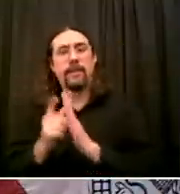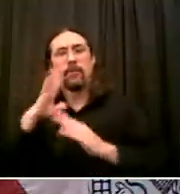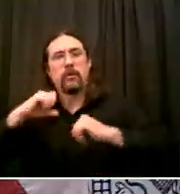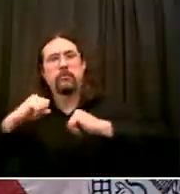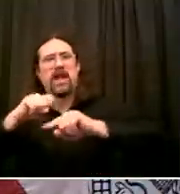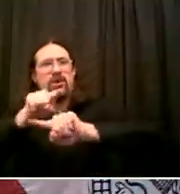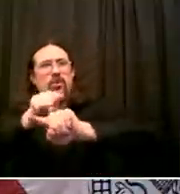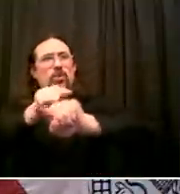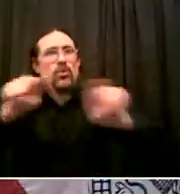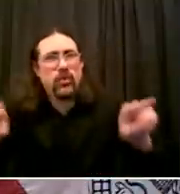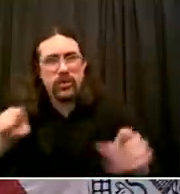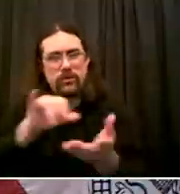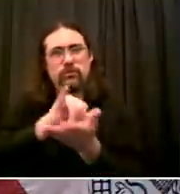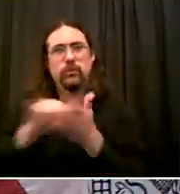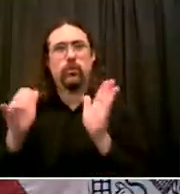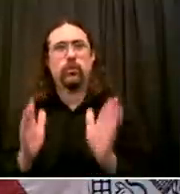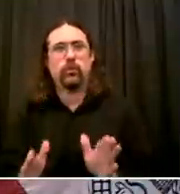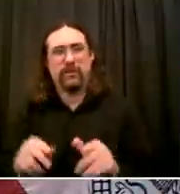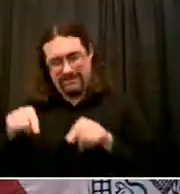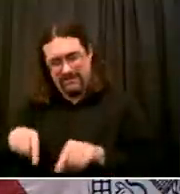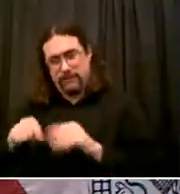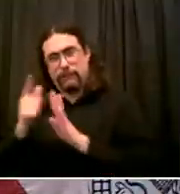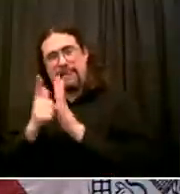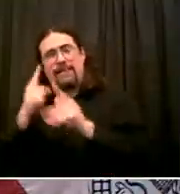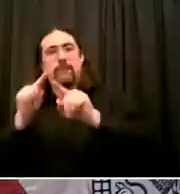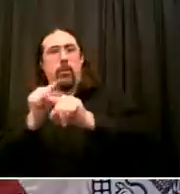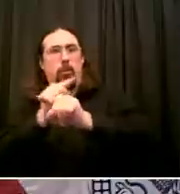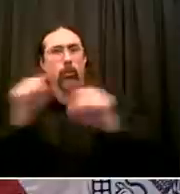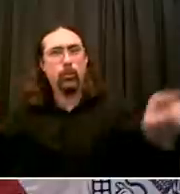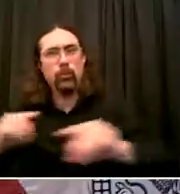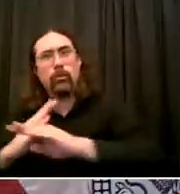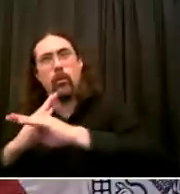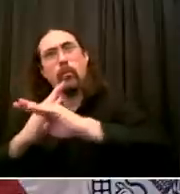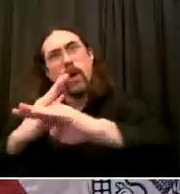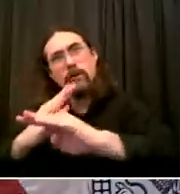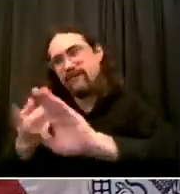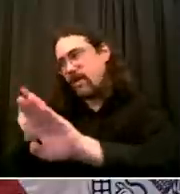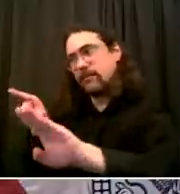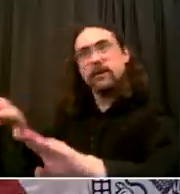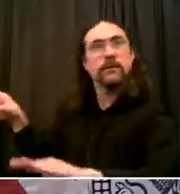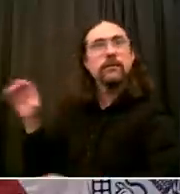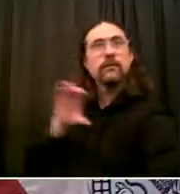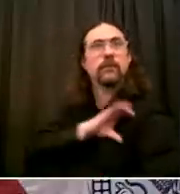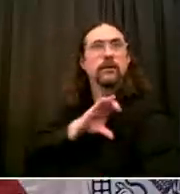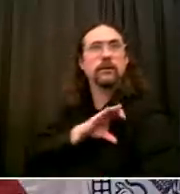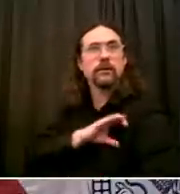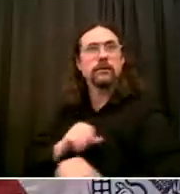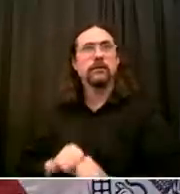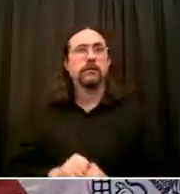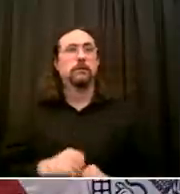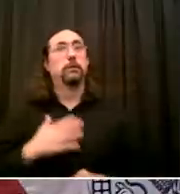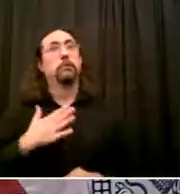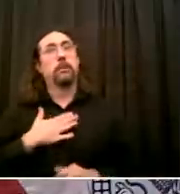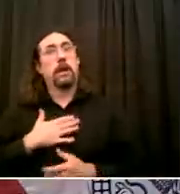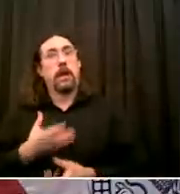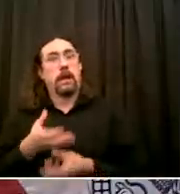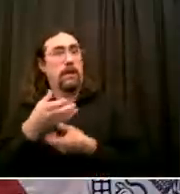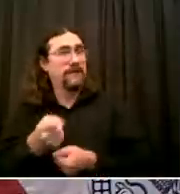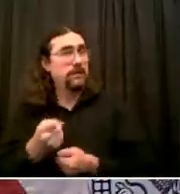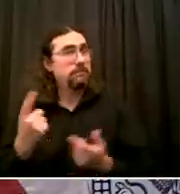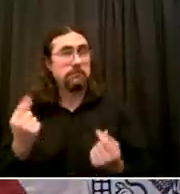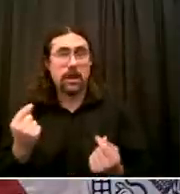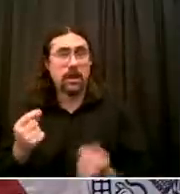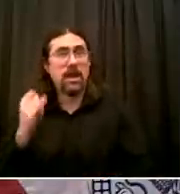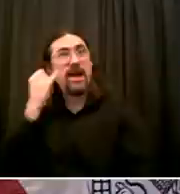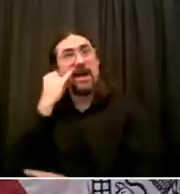any officer who's doing the right thing Doing their job the way they're supposed to And is